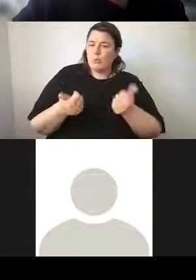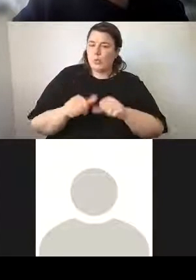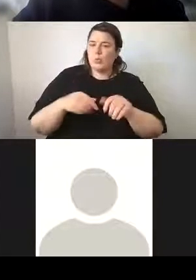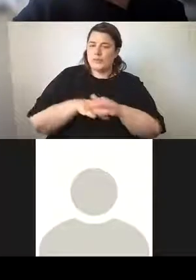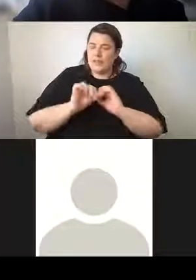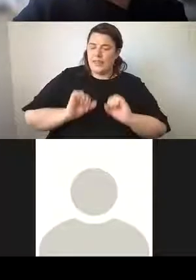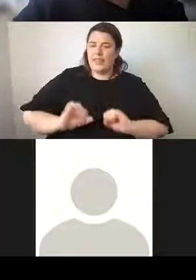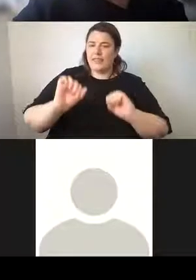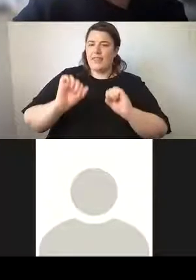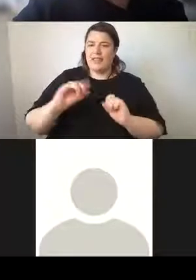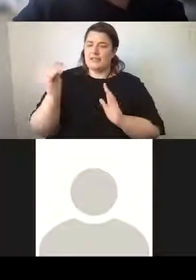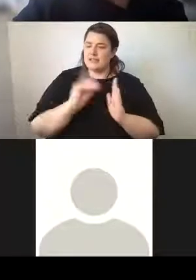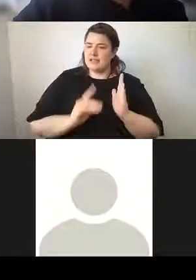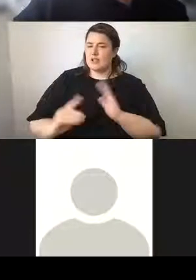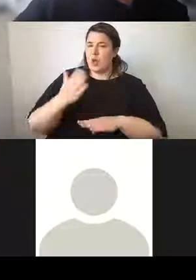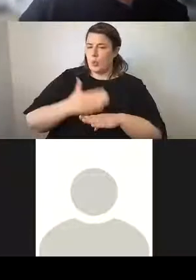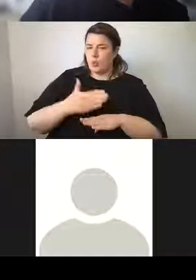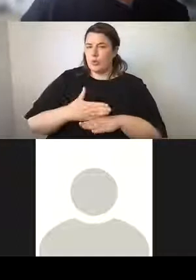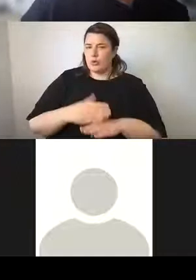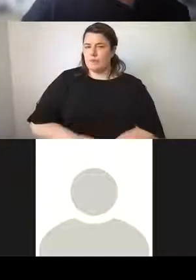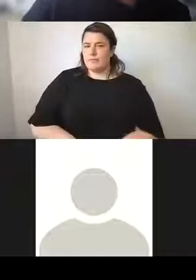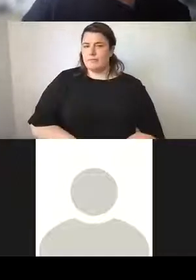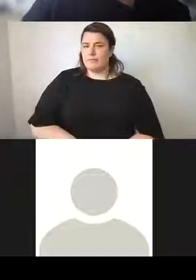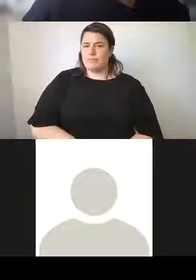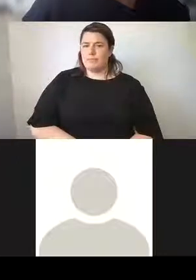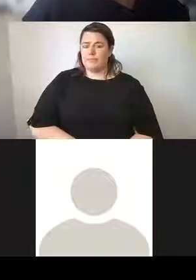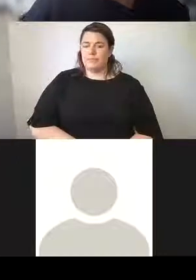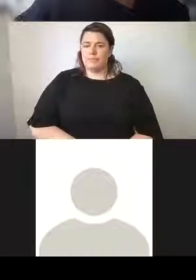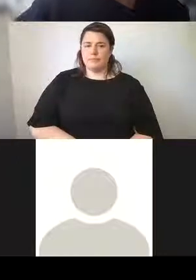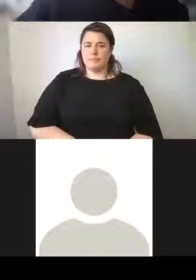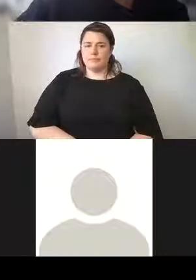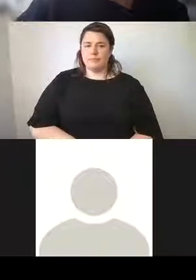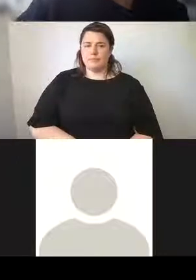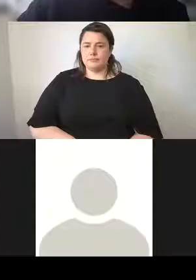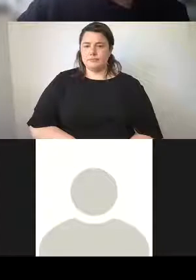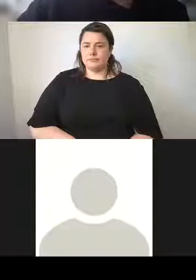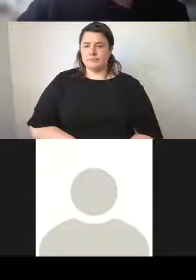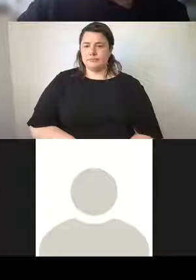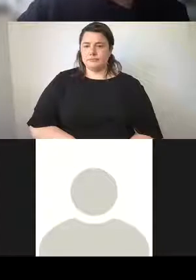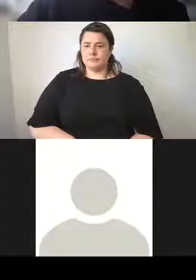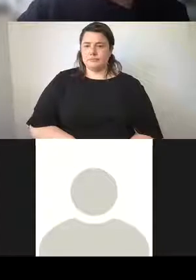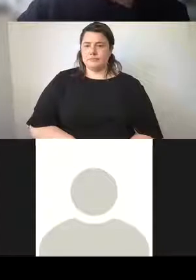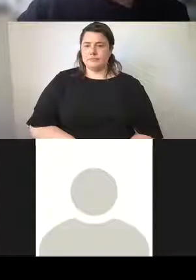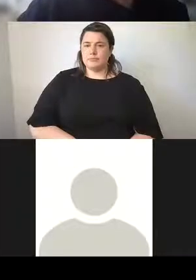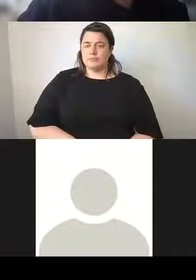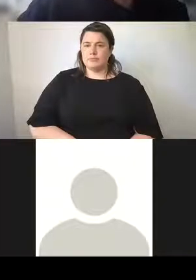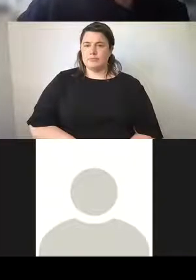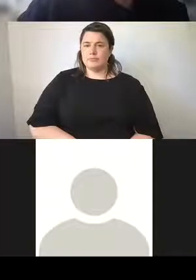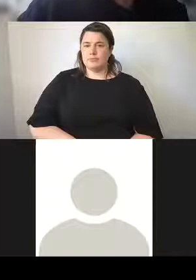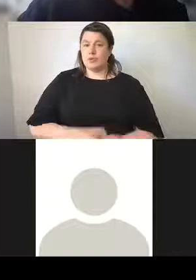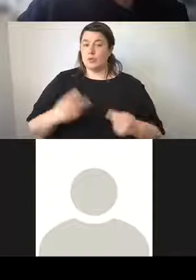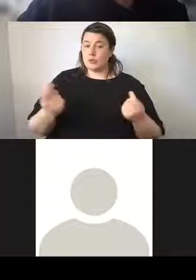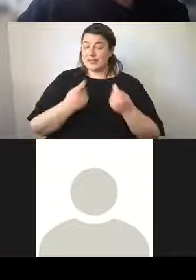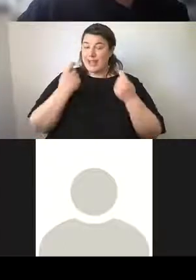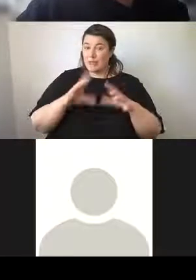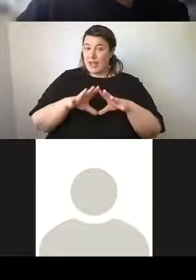design work. So to celebrate Lucien Henry's love for all things